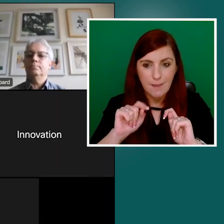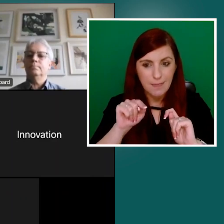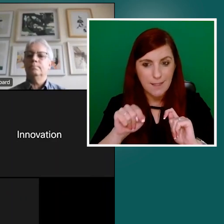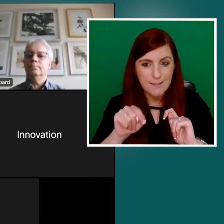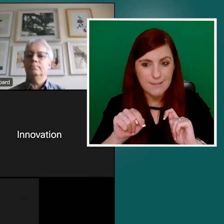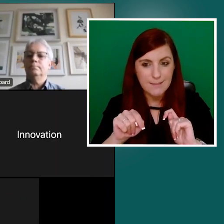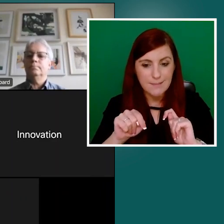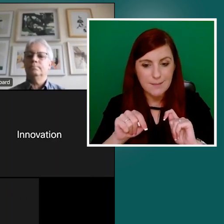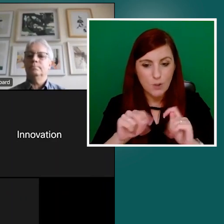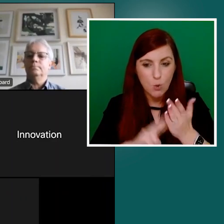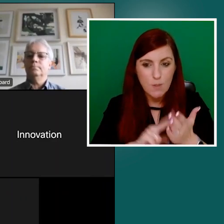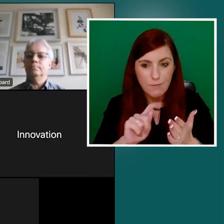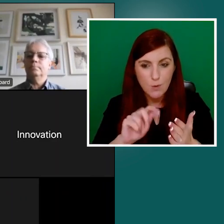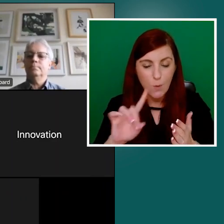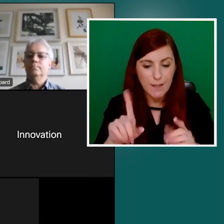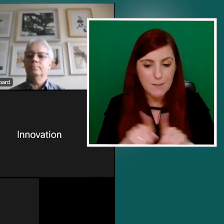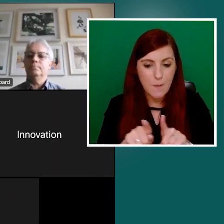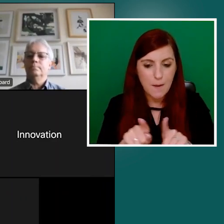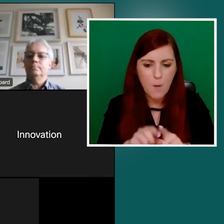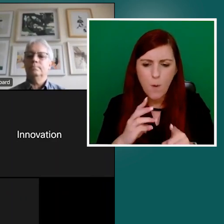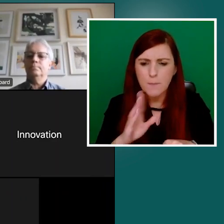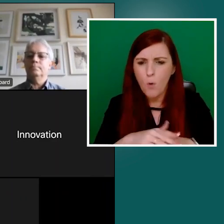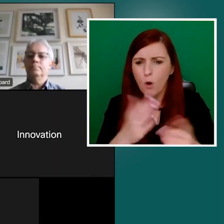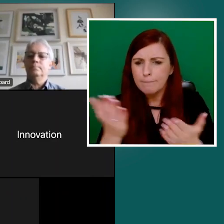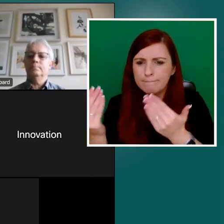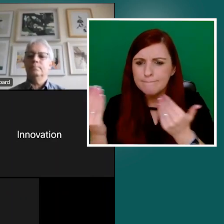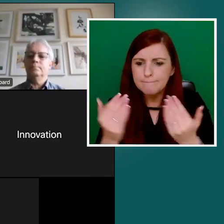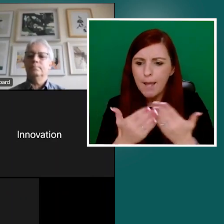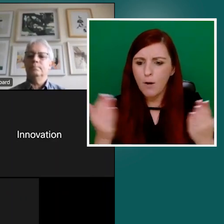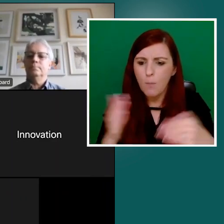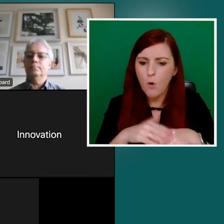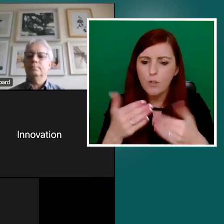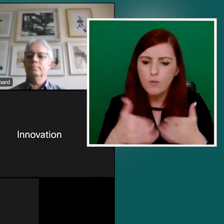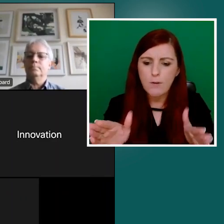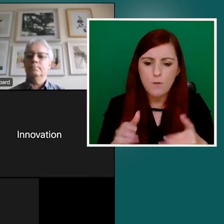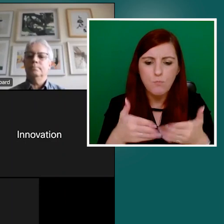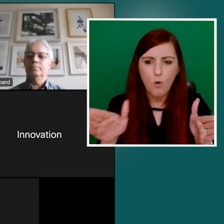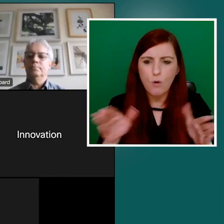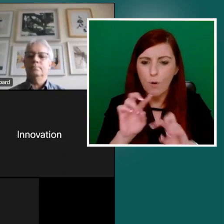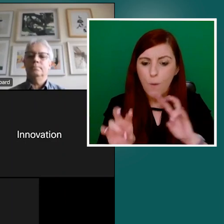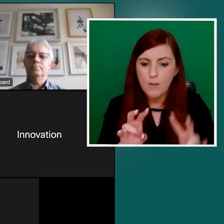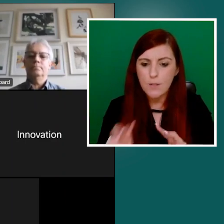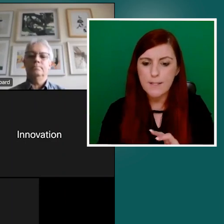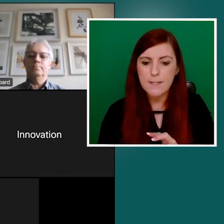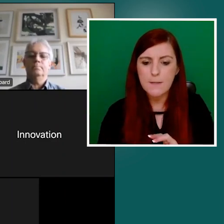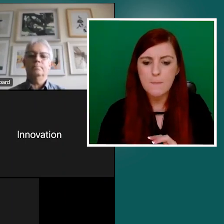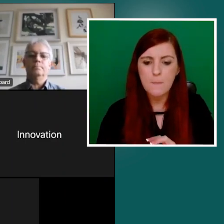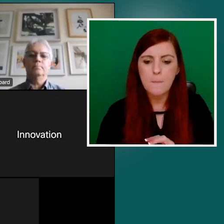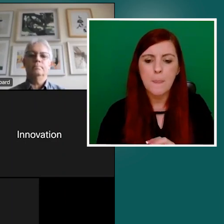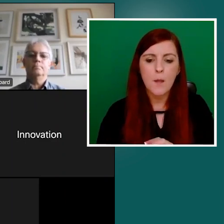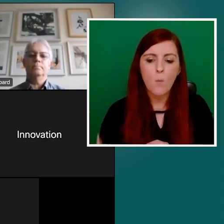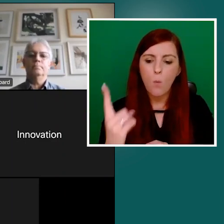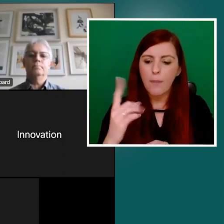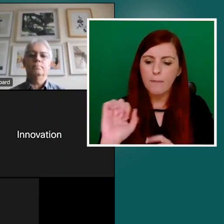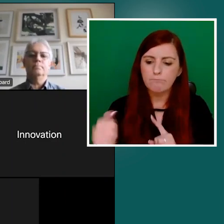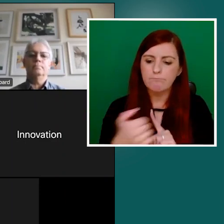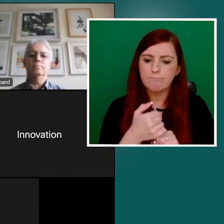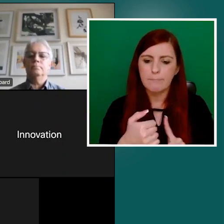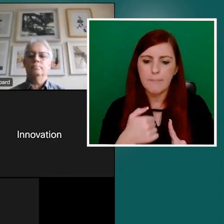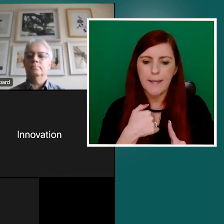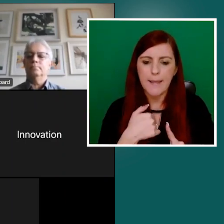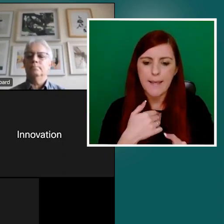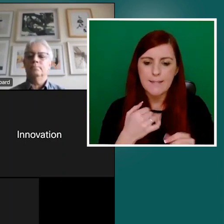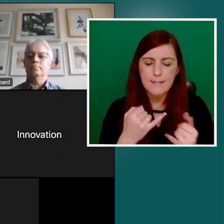now and some of the wider questions. mean, the one thing that strikes me is the making this happen. interestingly, uh, that was just